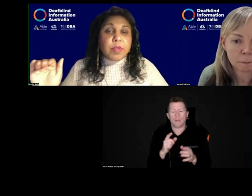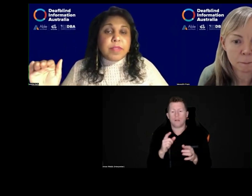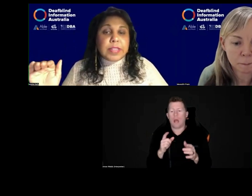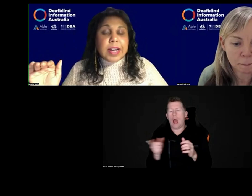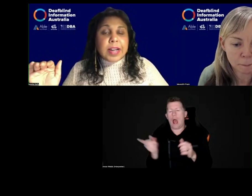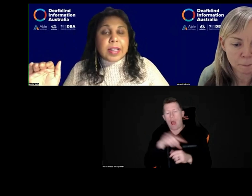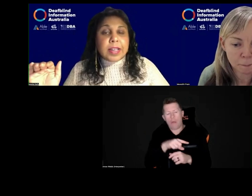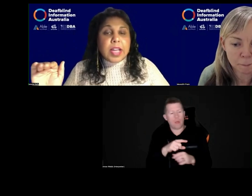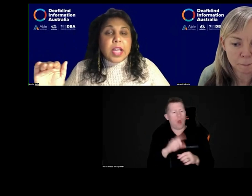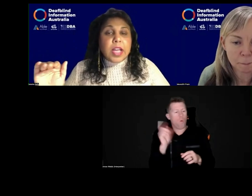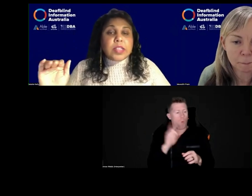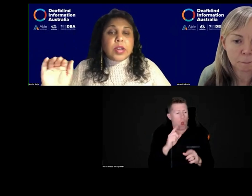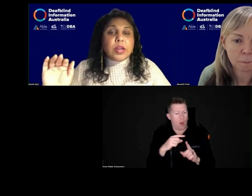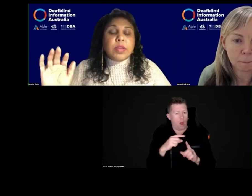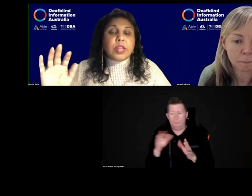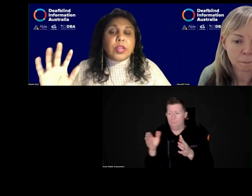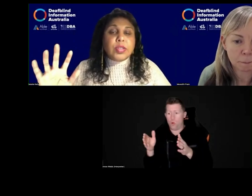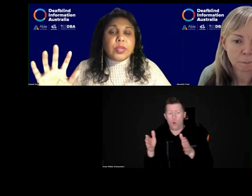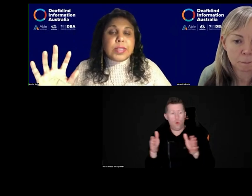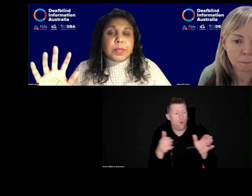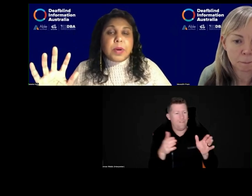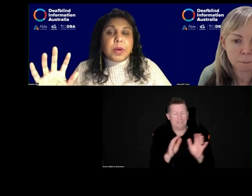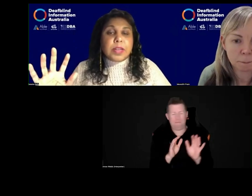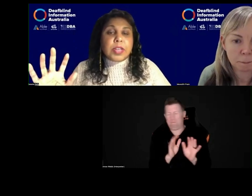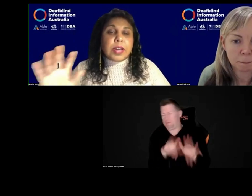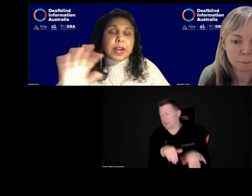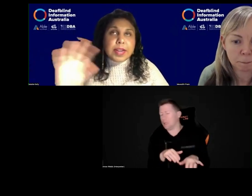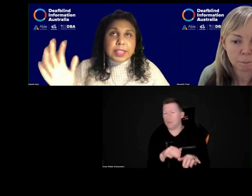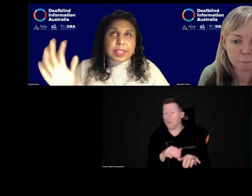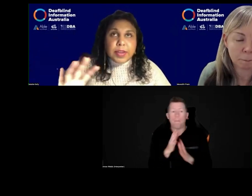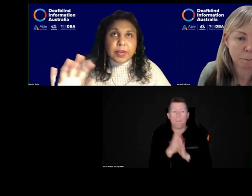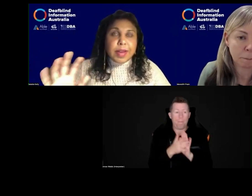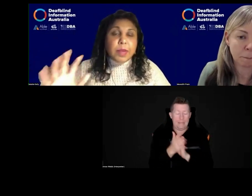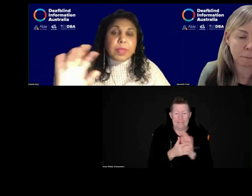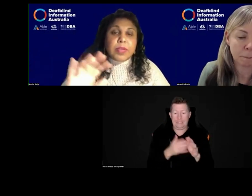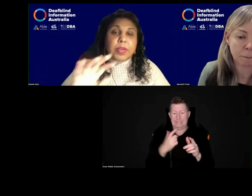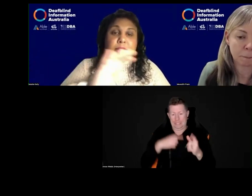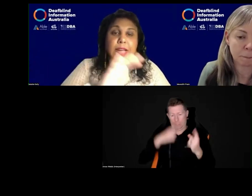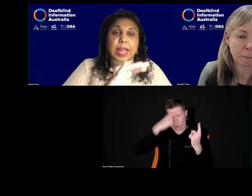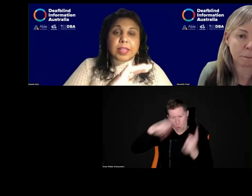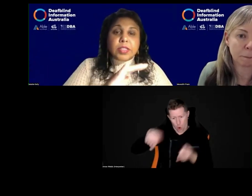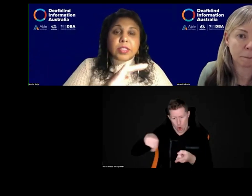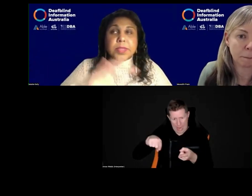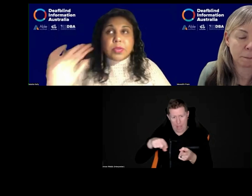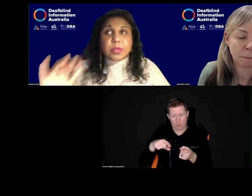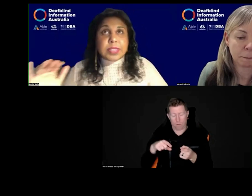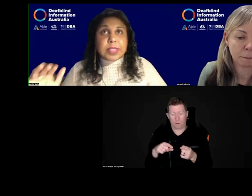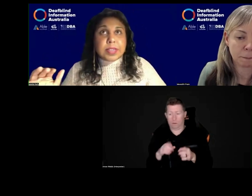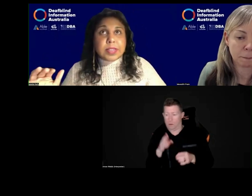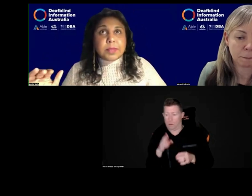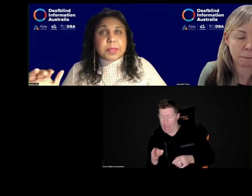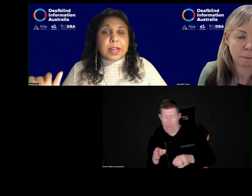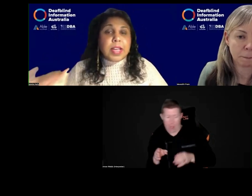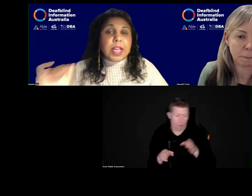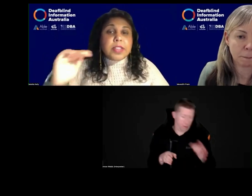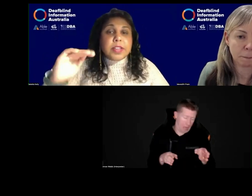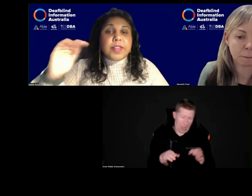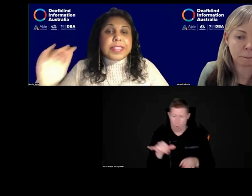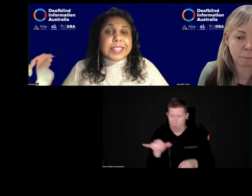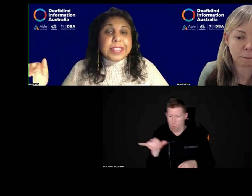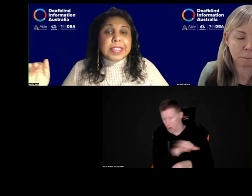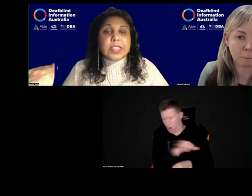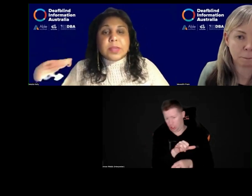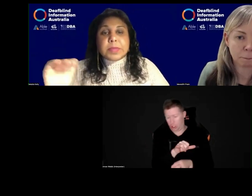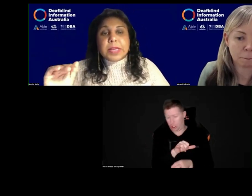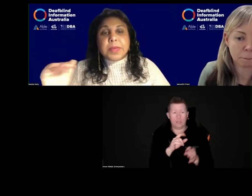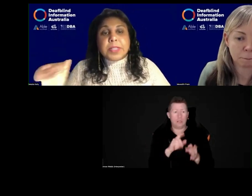of a moving target. So usually what you kind of need to figure out whether or not it's a kinestopsia or diskinestopsia. So if